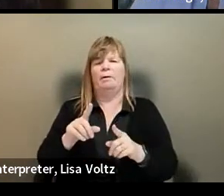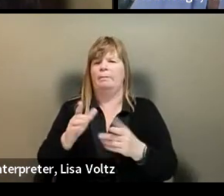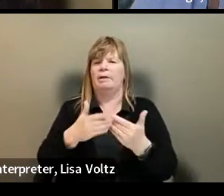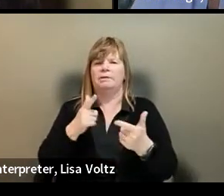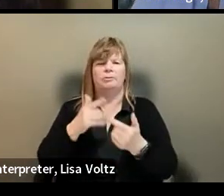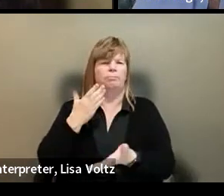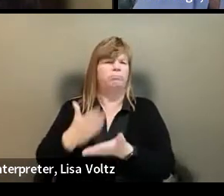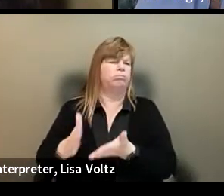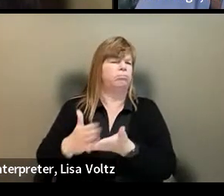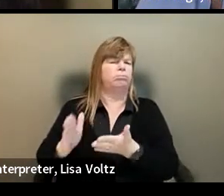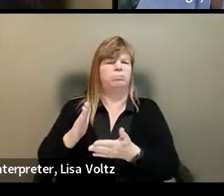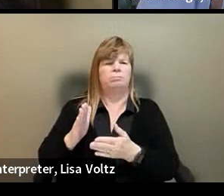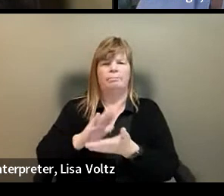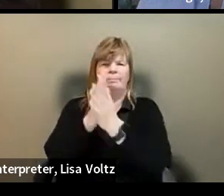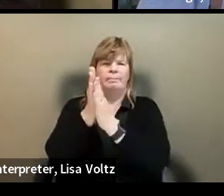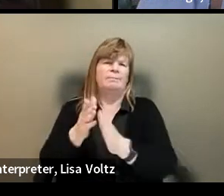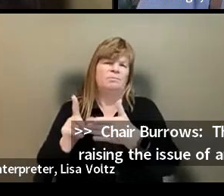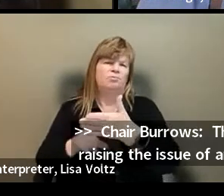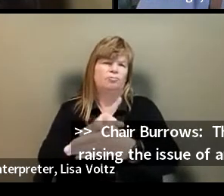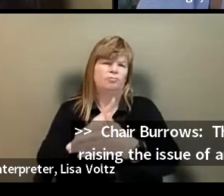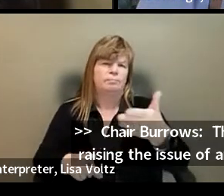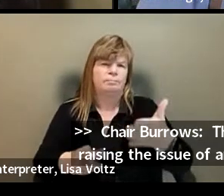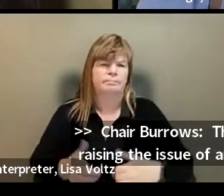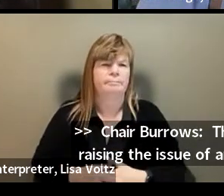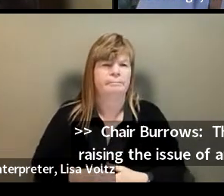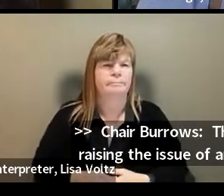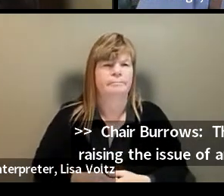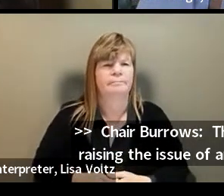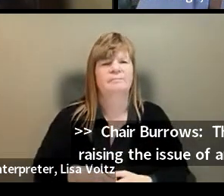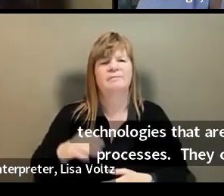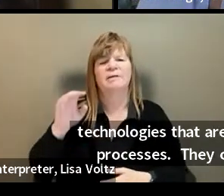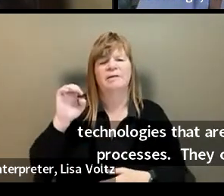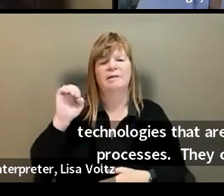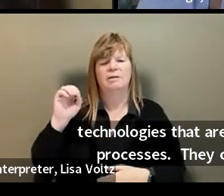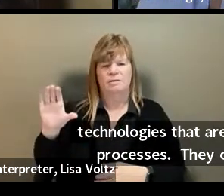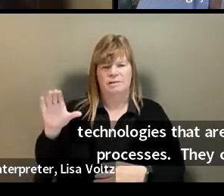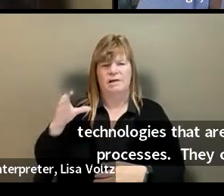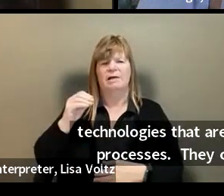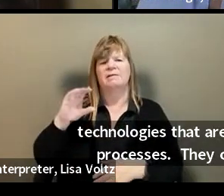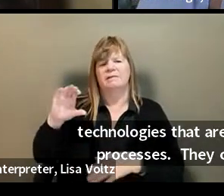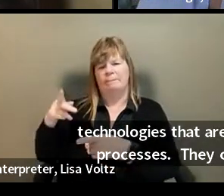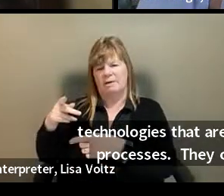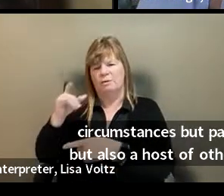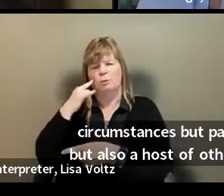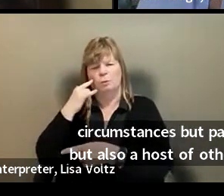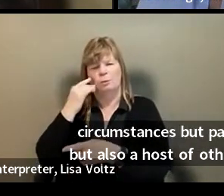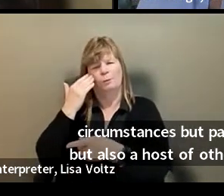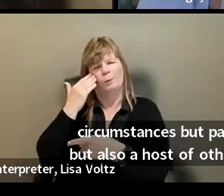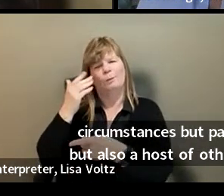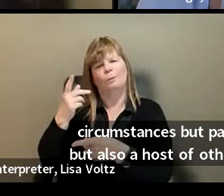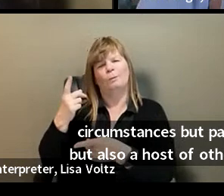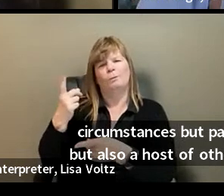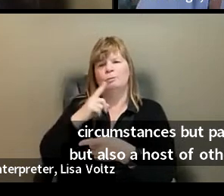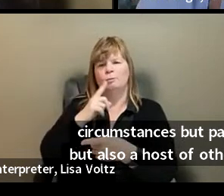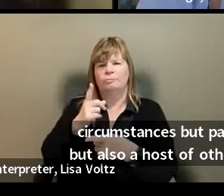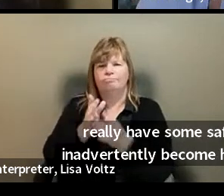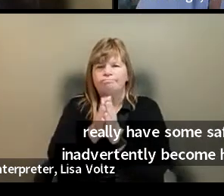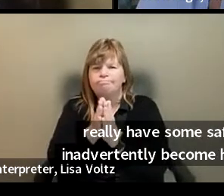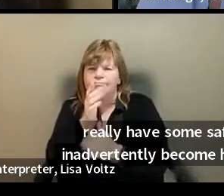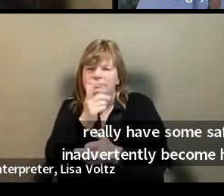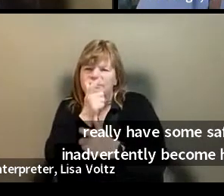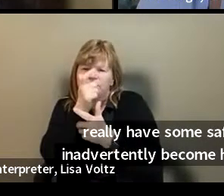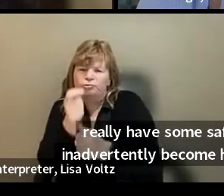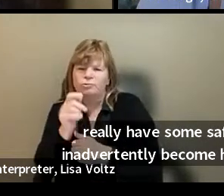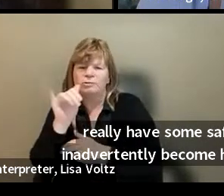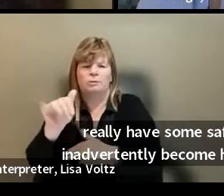discrimination. Um, and we at the EOC, and I know of CCP as well, are really, uh, interested in those,